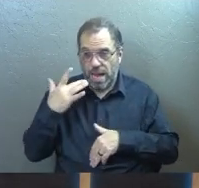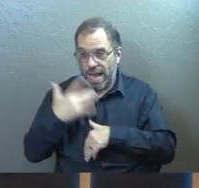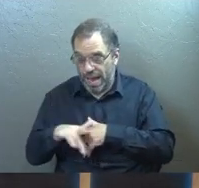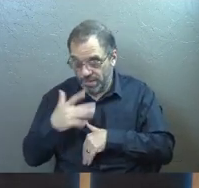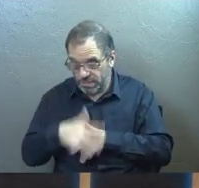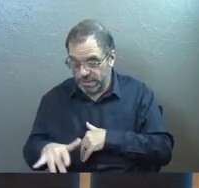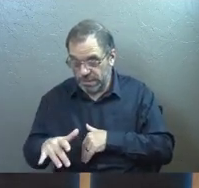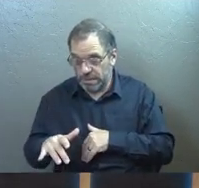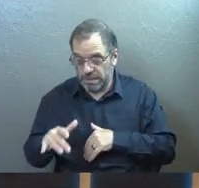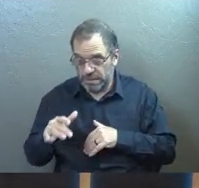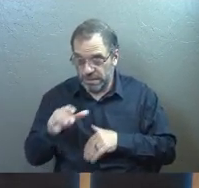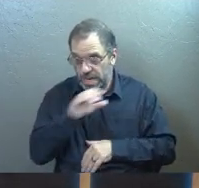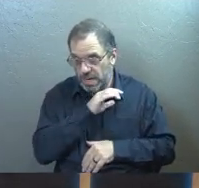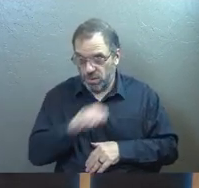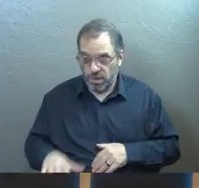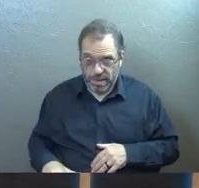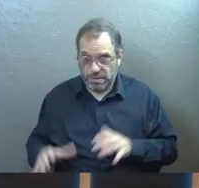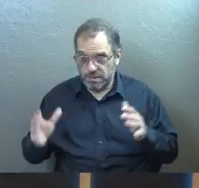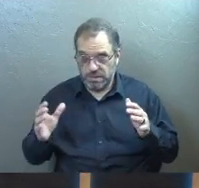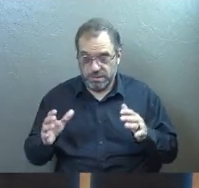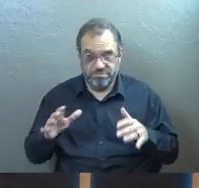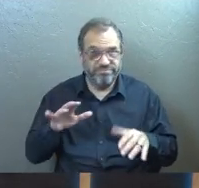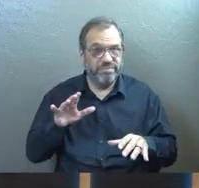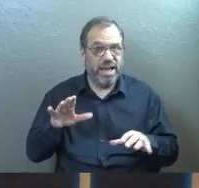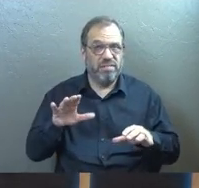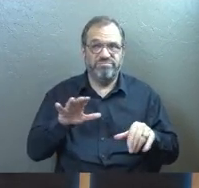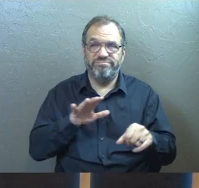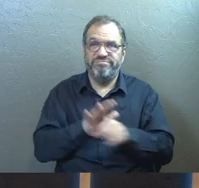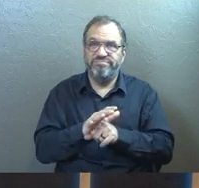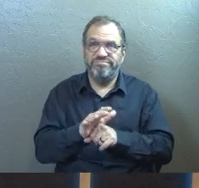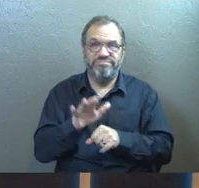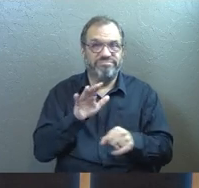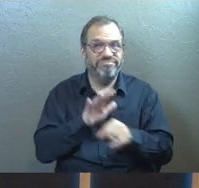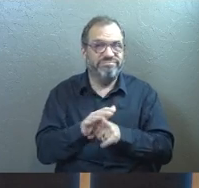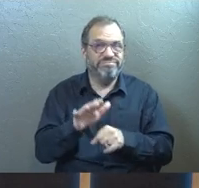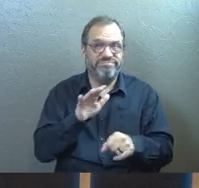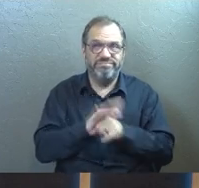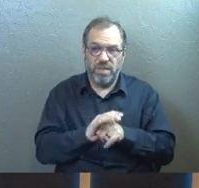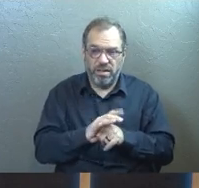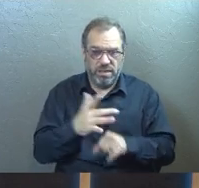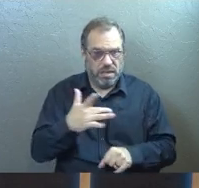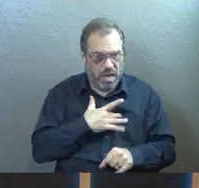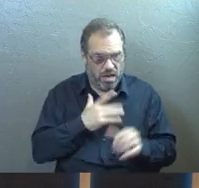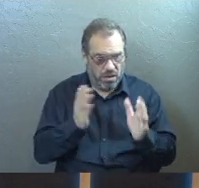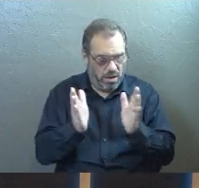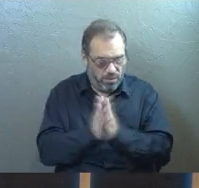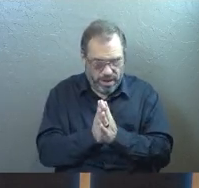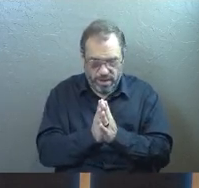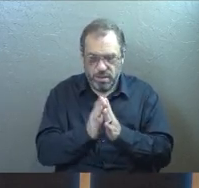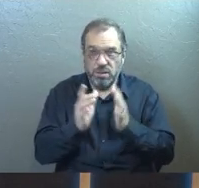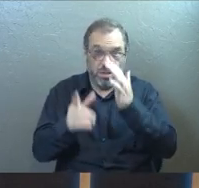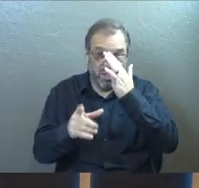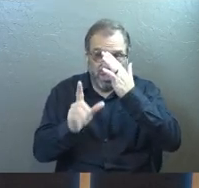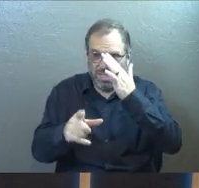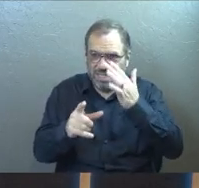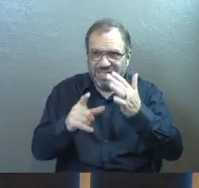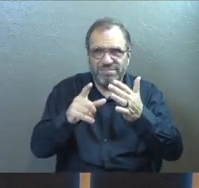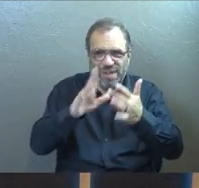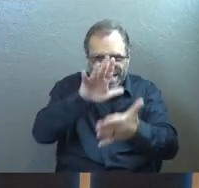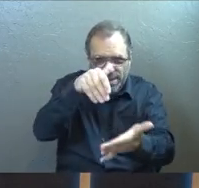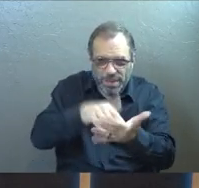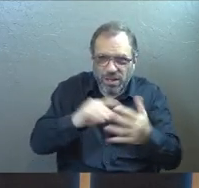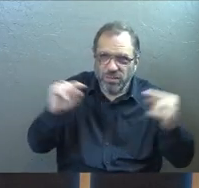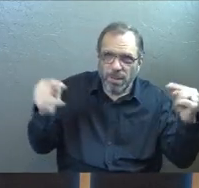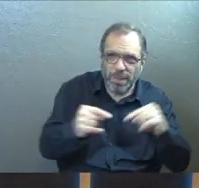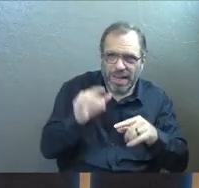and Christ, it's enough. That's a statement. That's a heart statement. It's a prayer that you can pray in the midst of